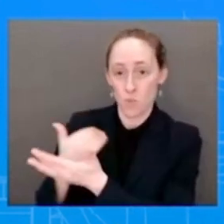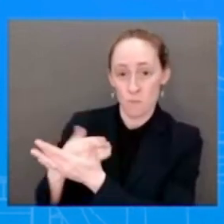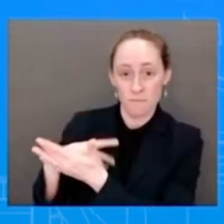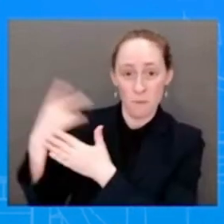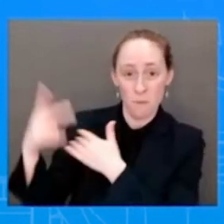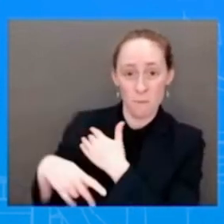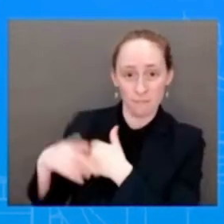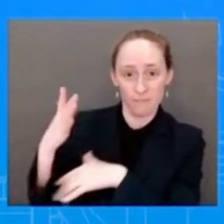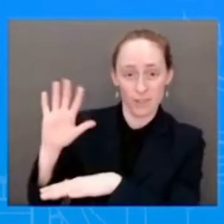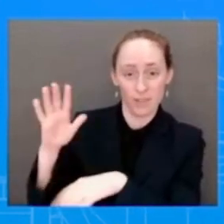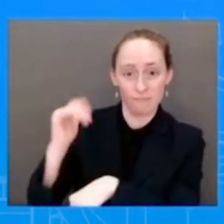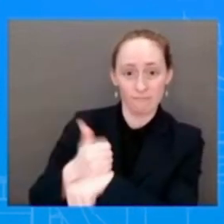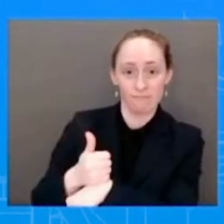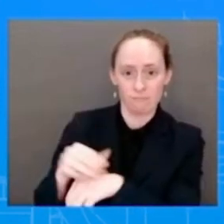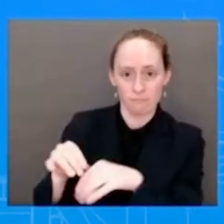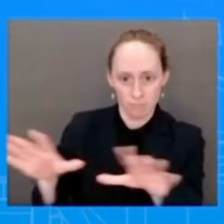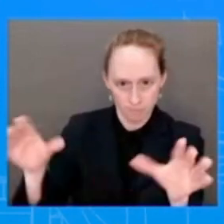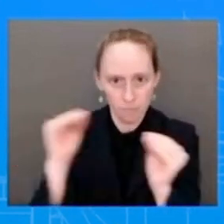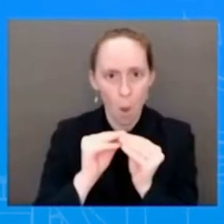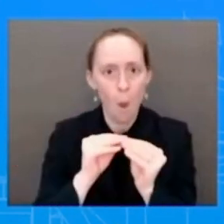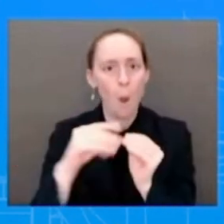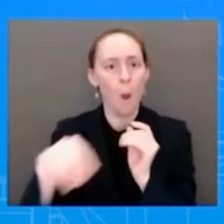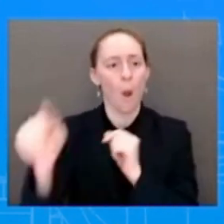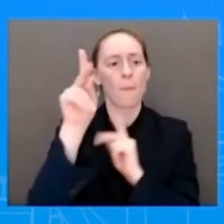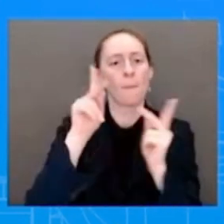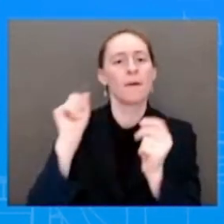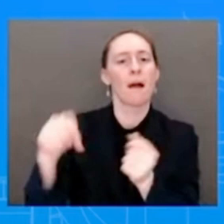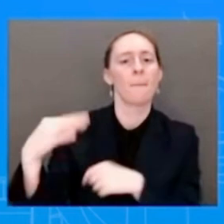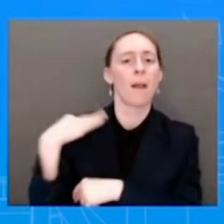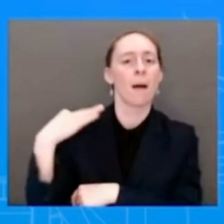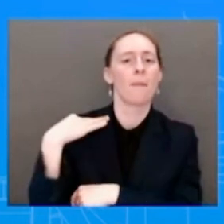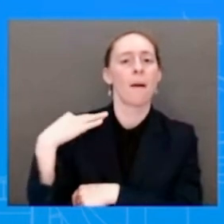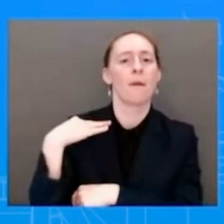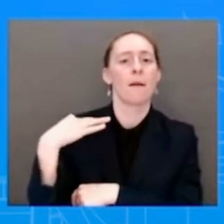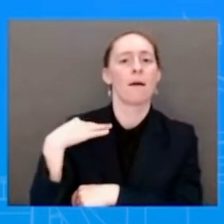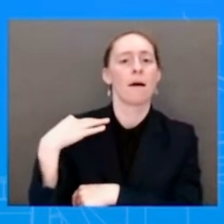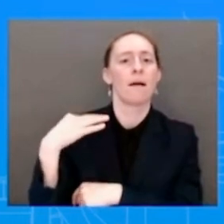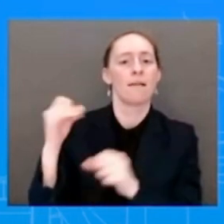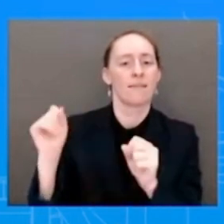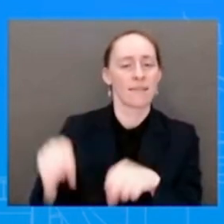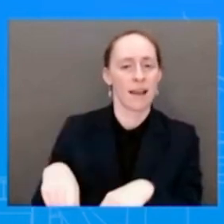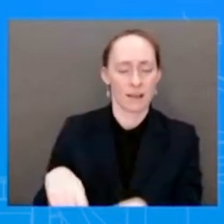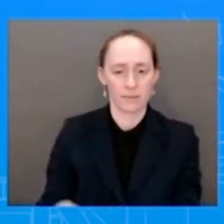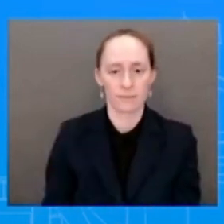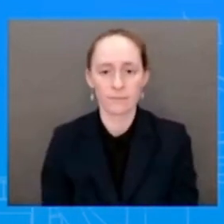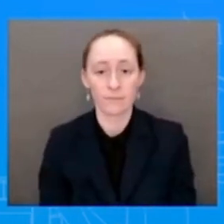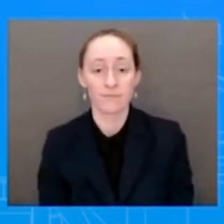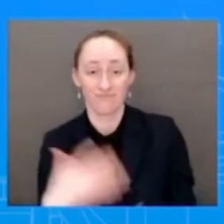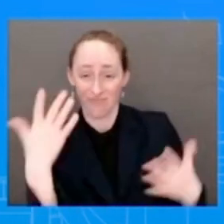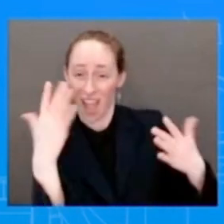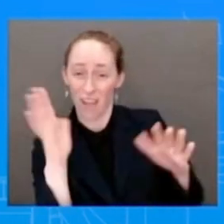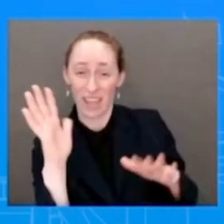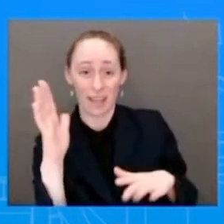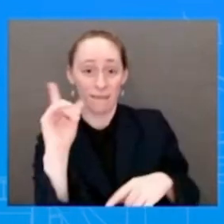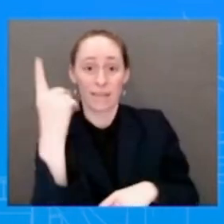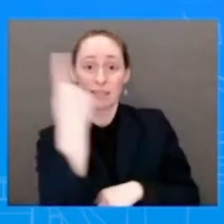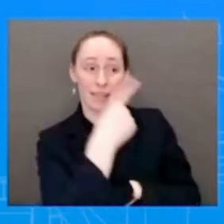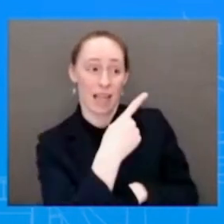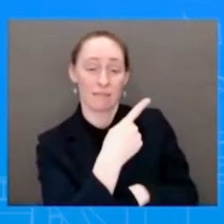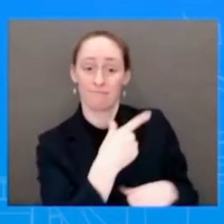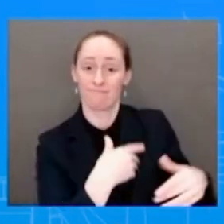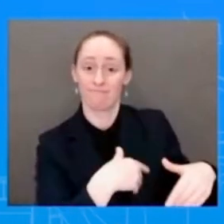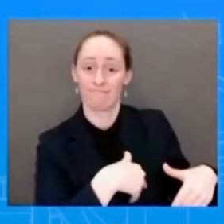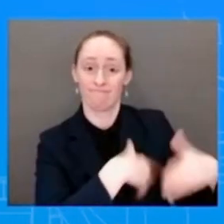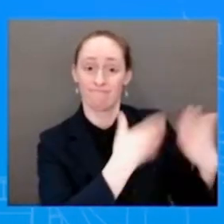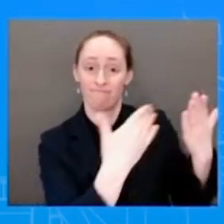forth an immigration reform, and, you know, is asking Republicans, instead of doing political stunts, to come and help him deal with